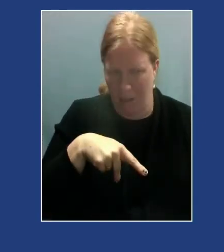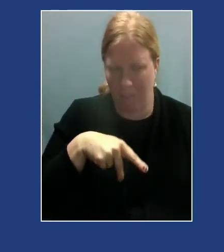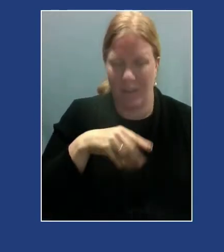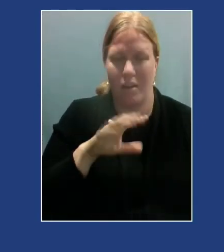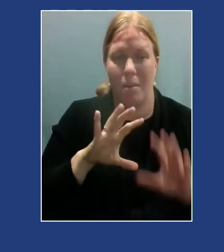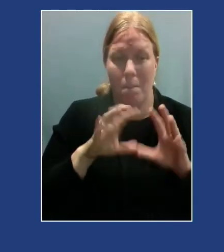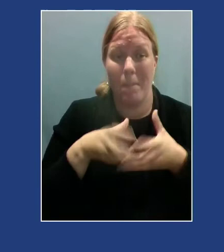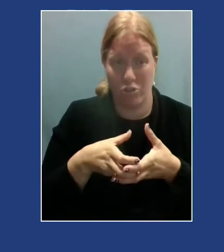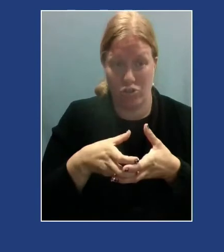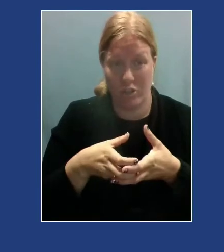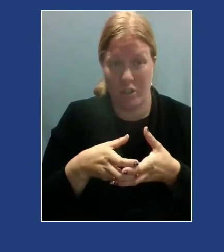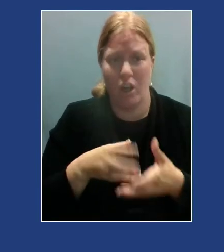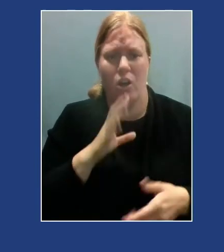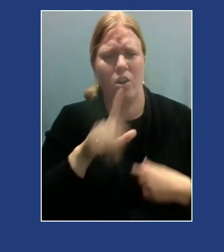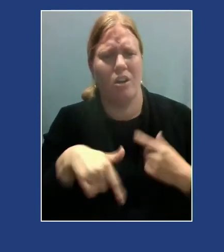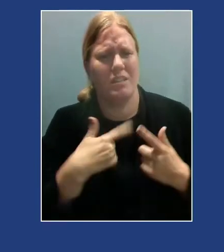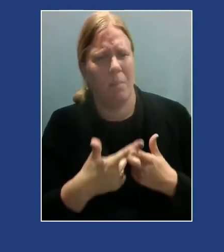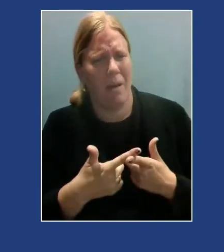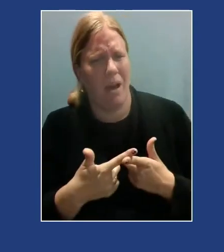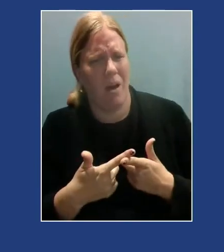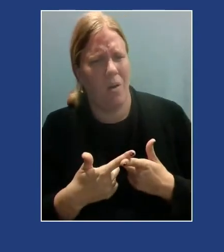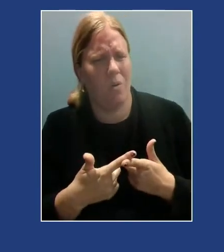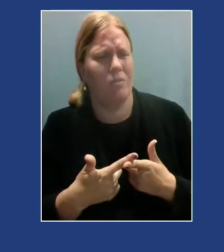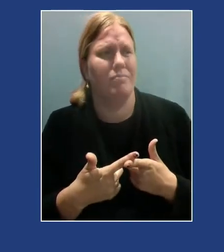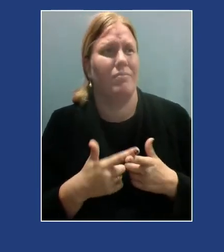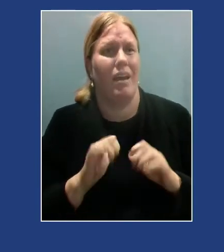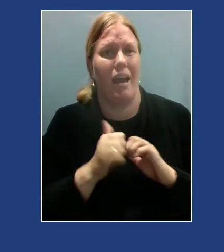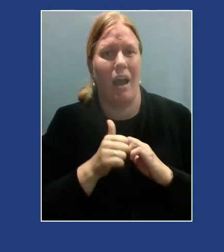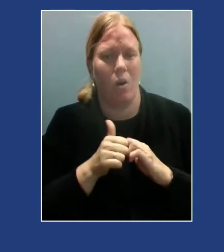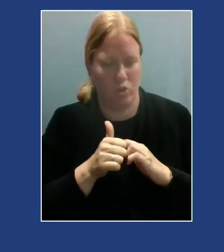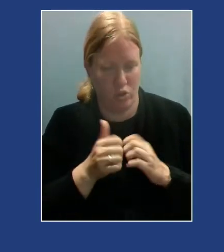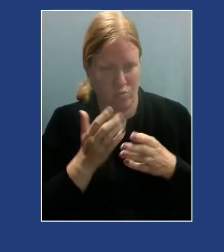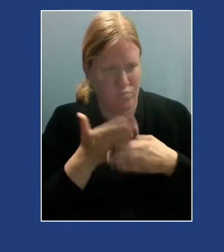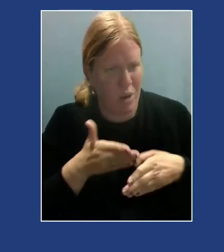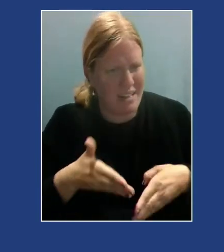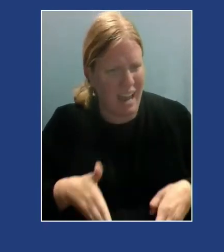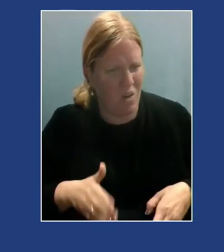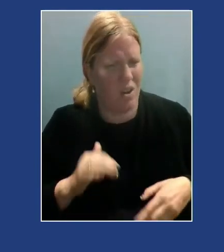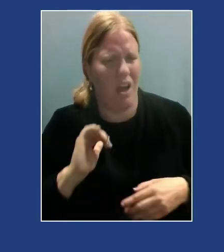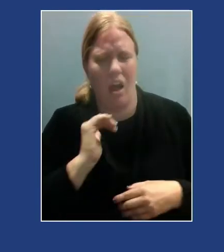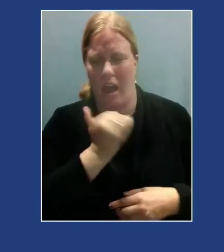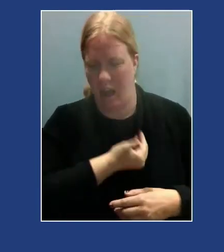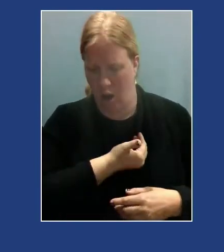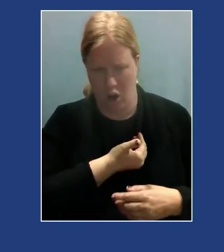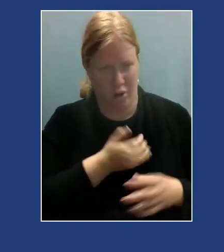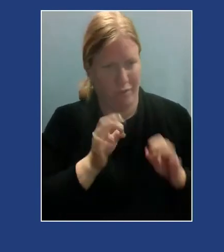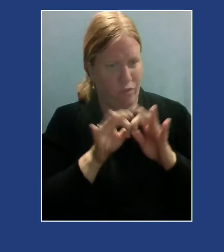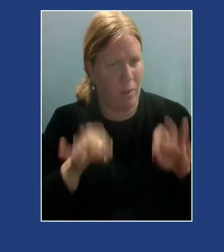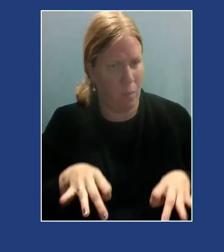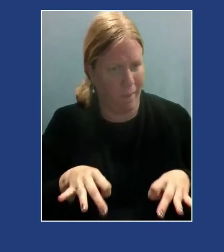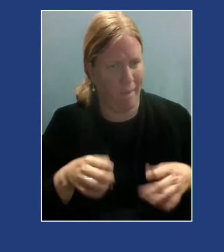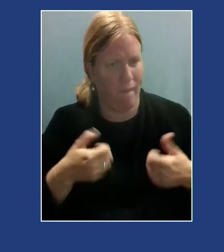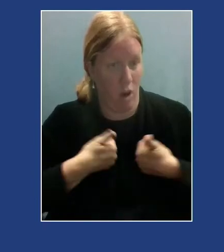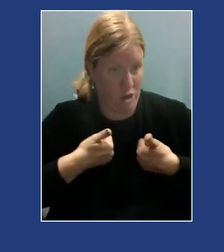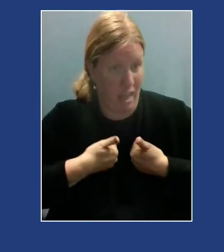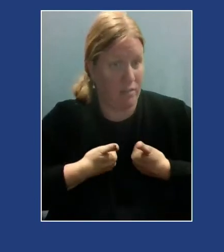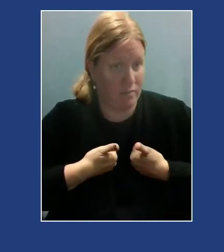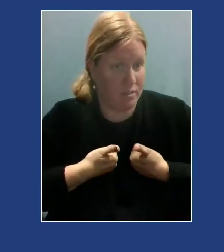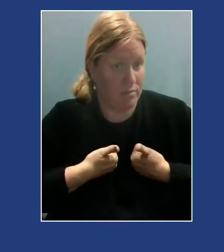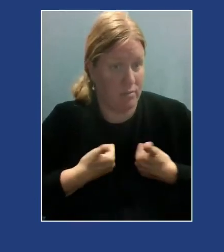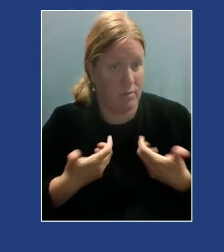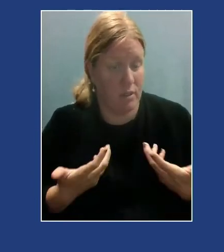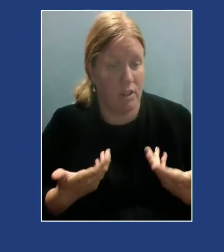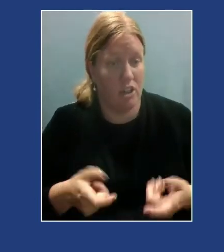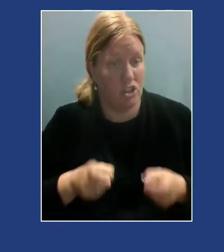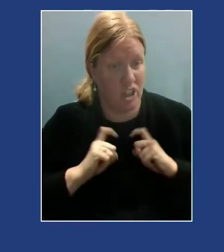is deconditioning or basically decolonizing our framework of ourselves, right? And so she consistently gives us some